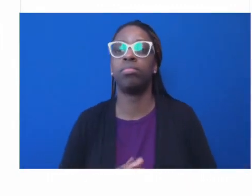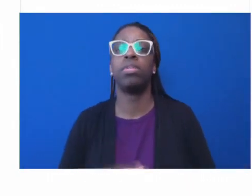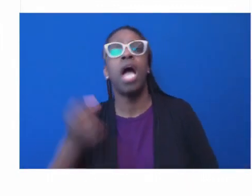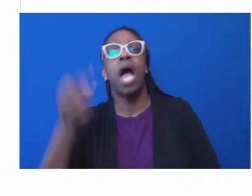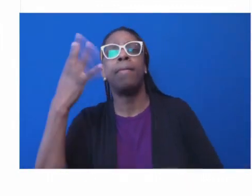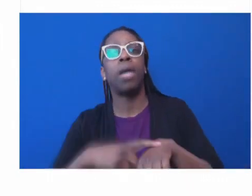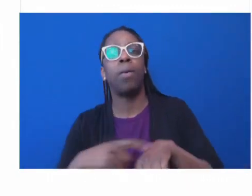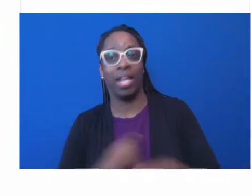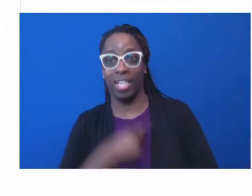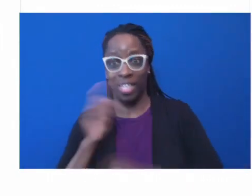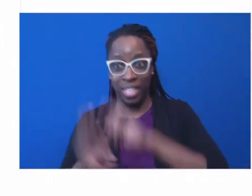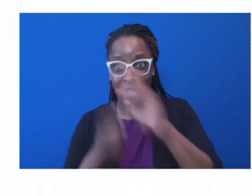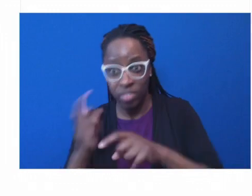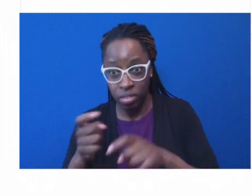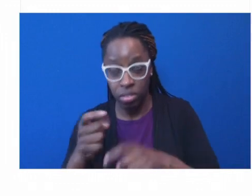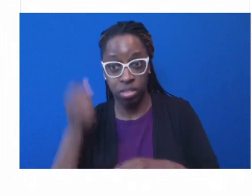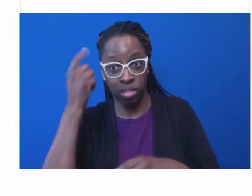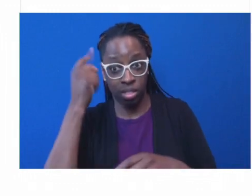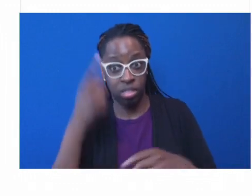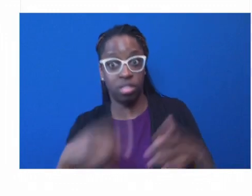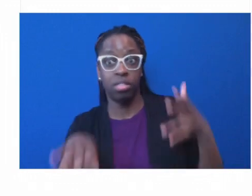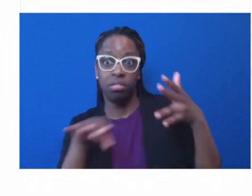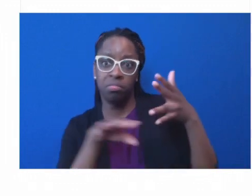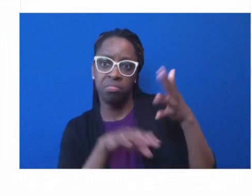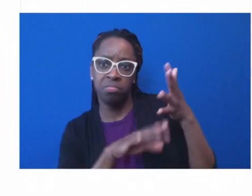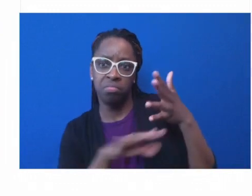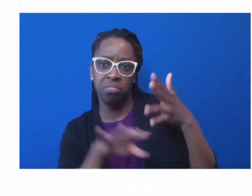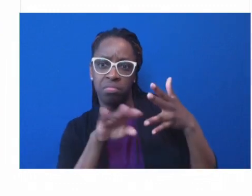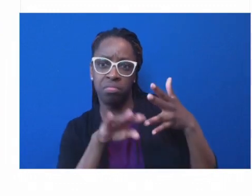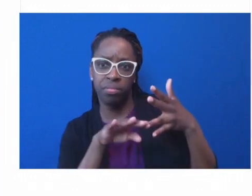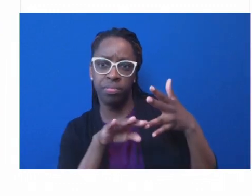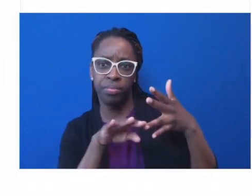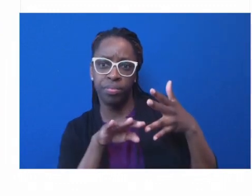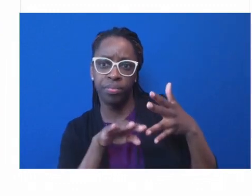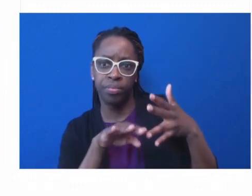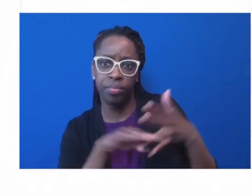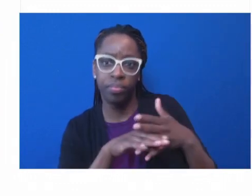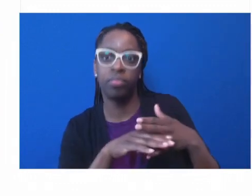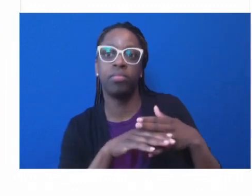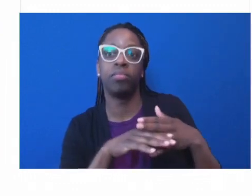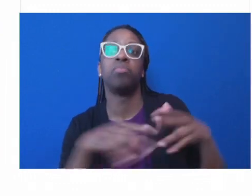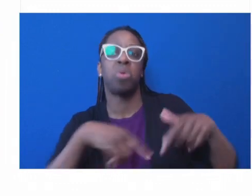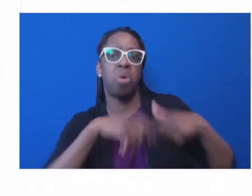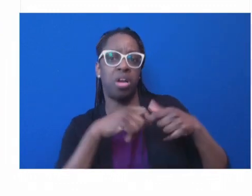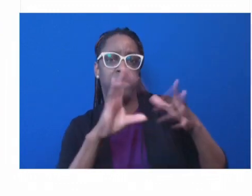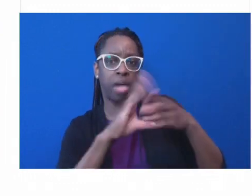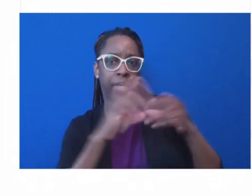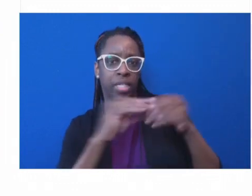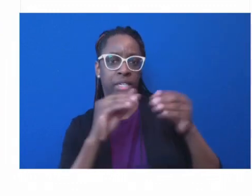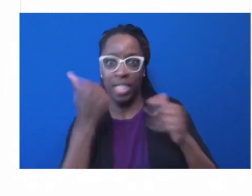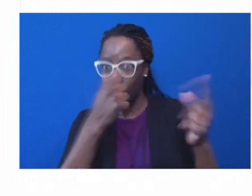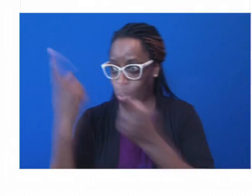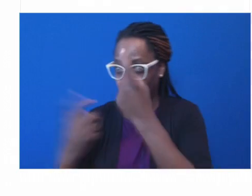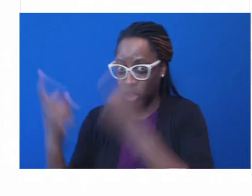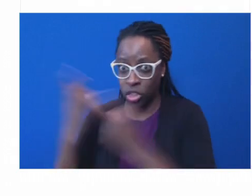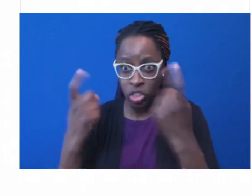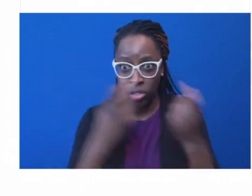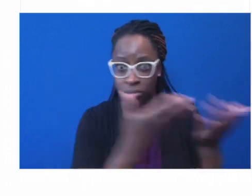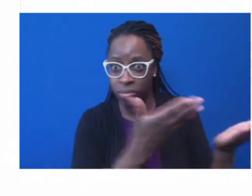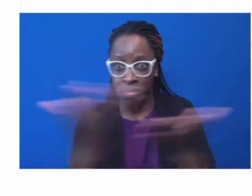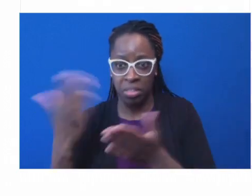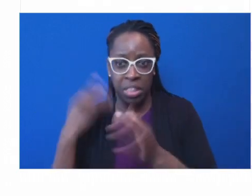comments for the Q&A section? Thank you for elevating the community system